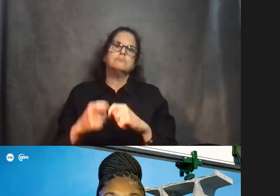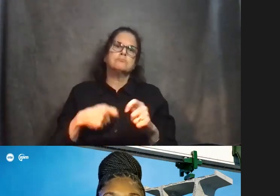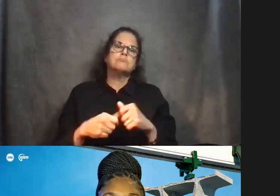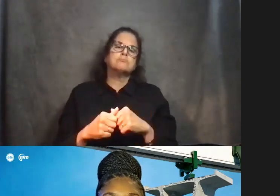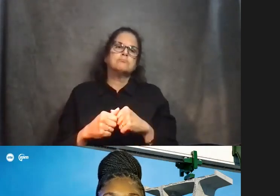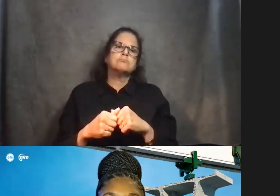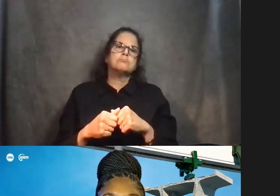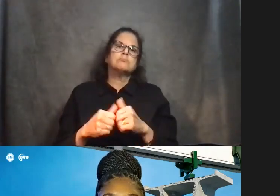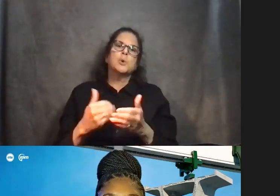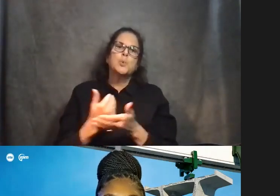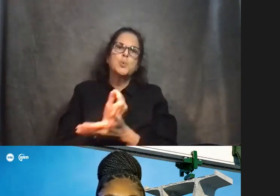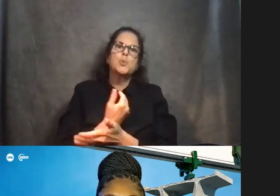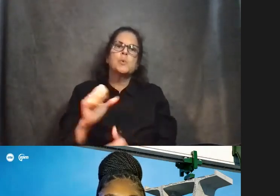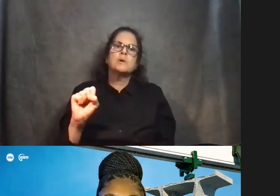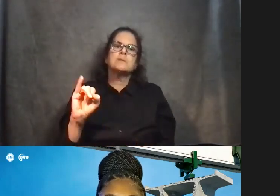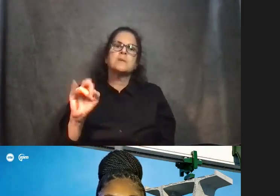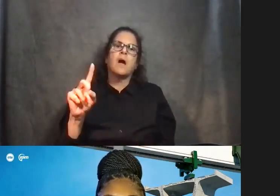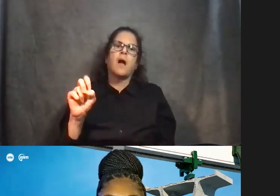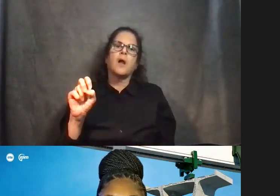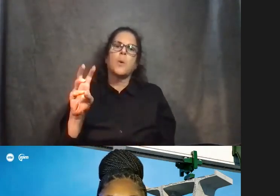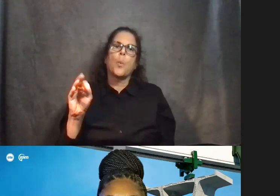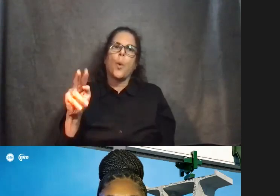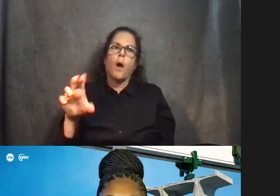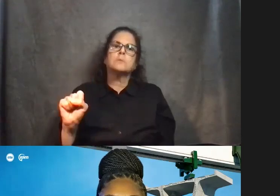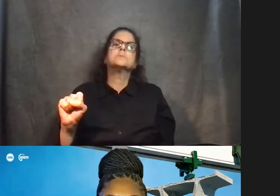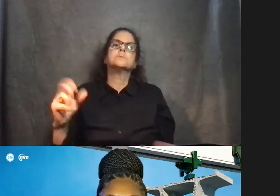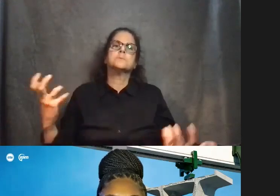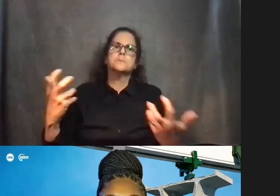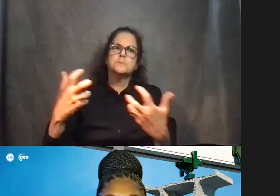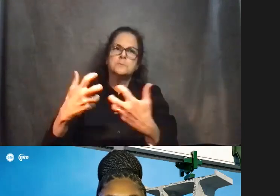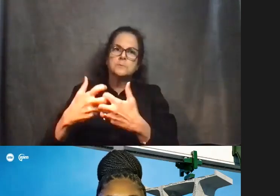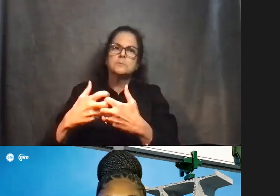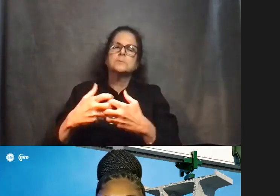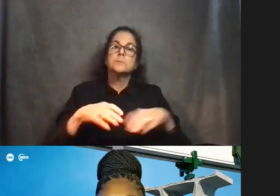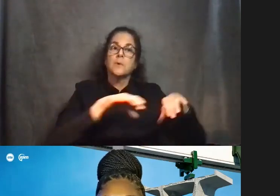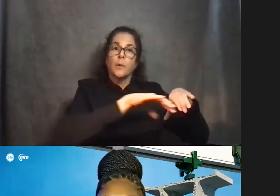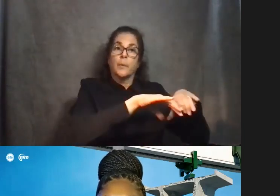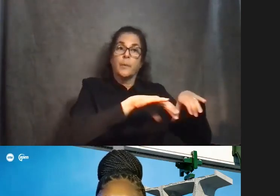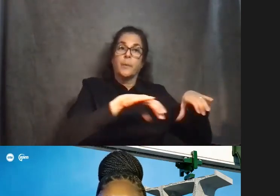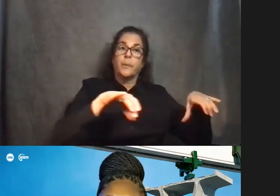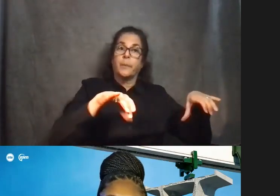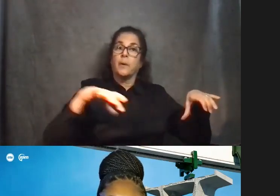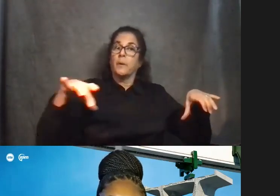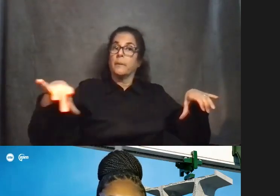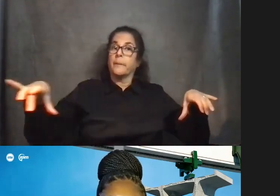sidewalks to the existing as well as enhance the security of all the streets.